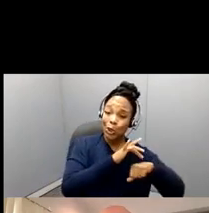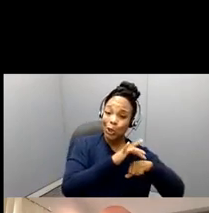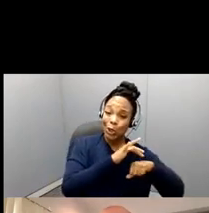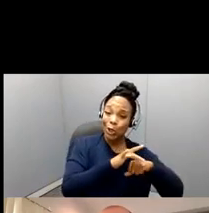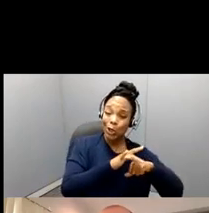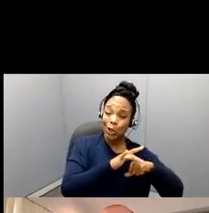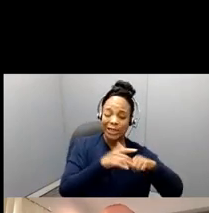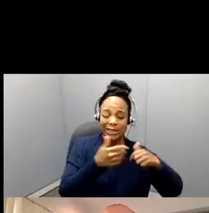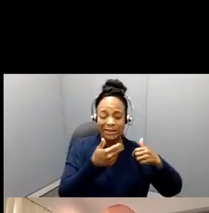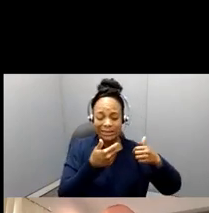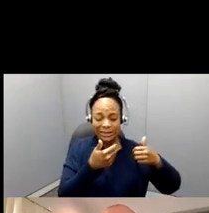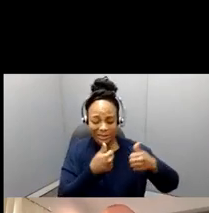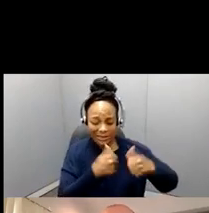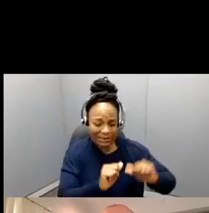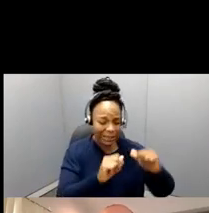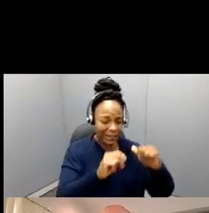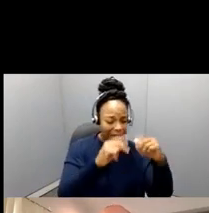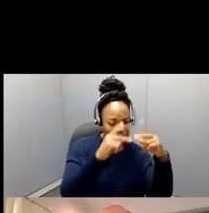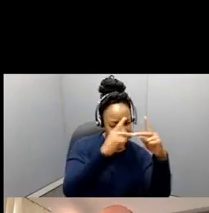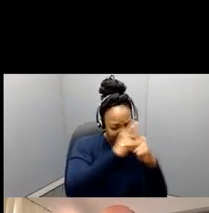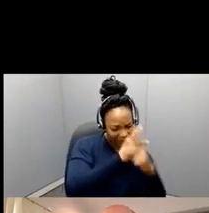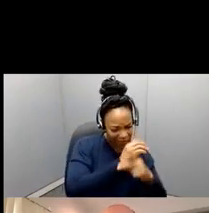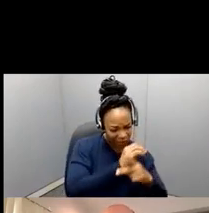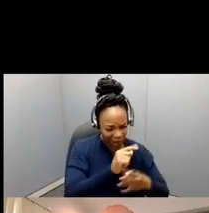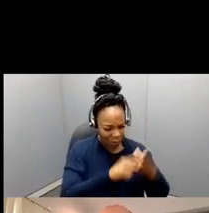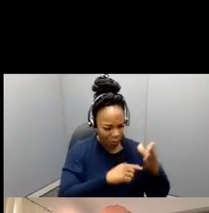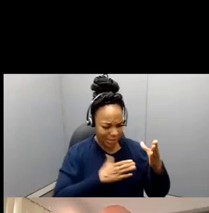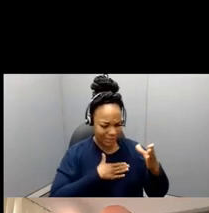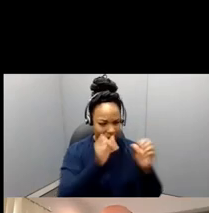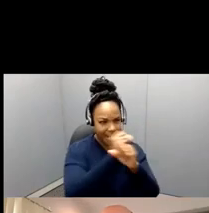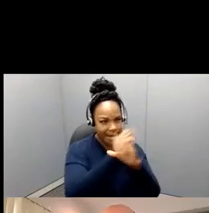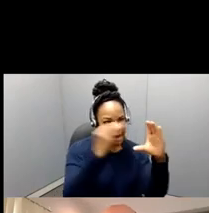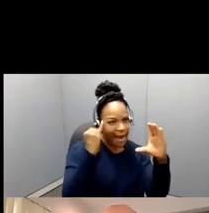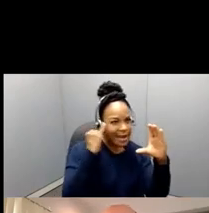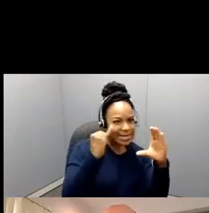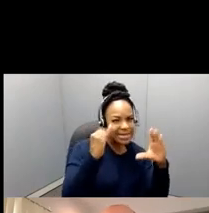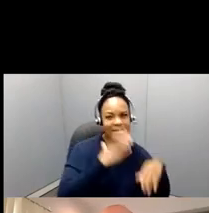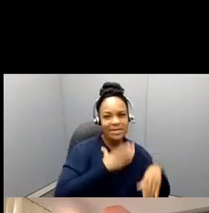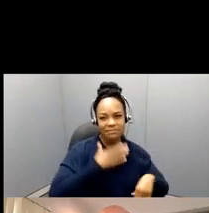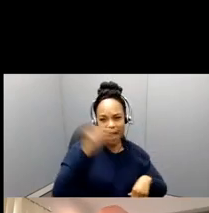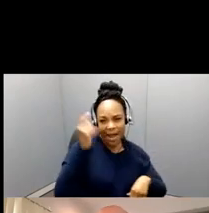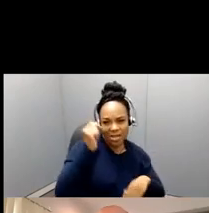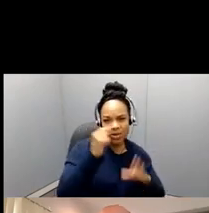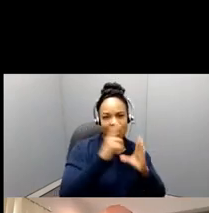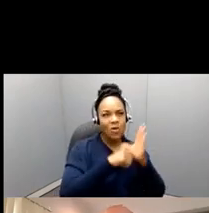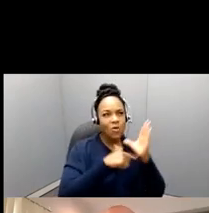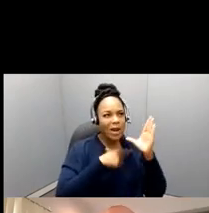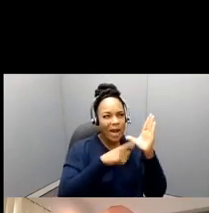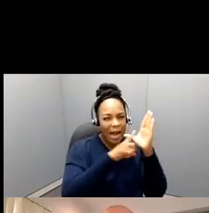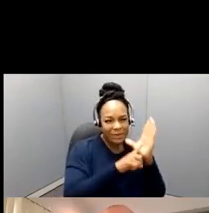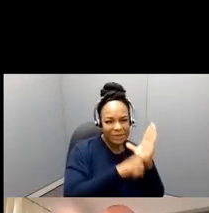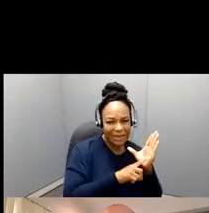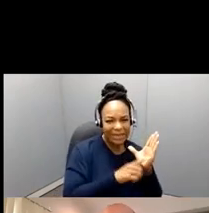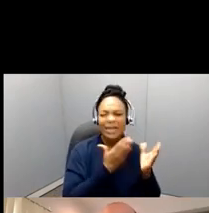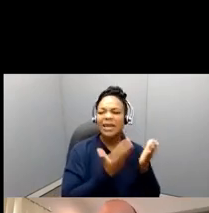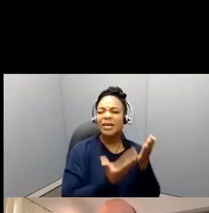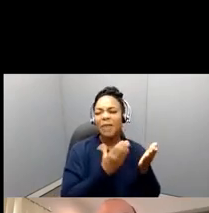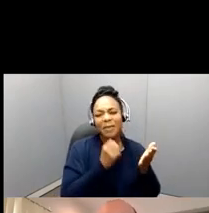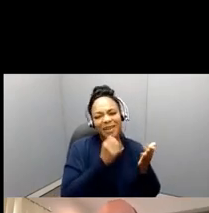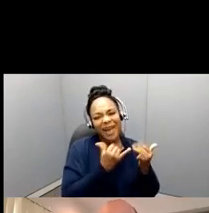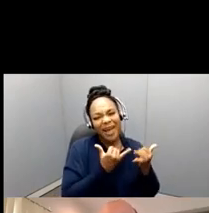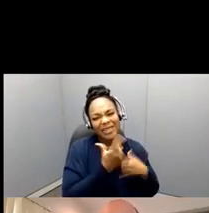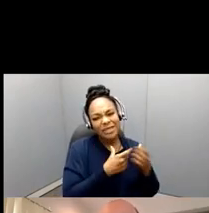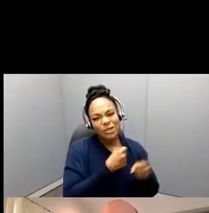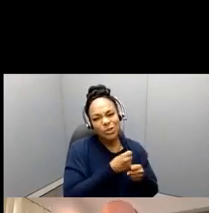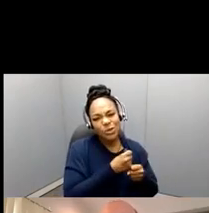ideas, what you're going to study, well, maybe, maybe it's a moment that now you might want to pause, maybe it's not this year, but maybe it's next year that you, you